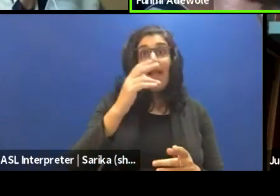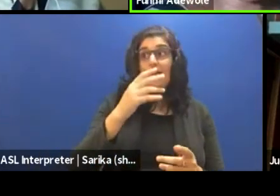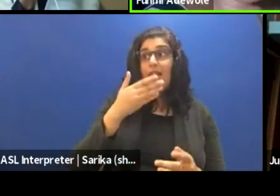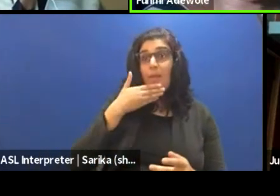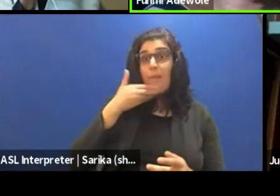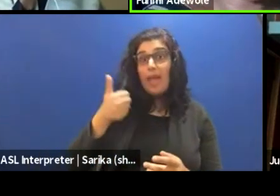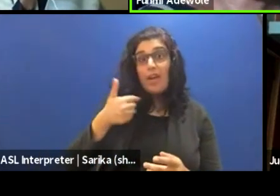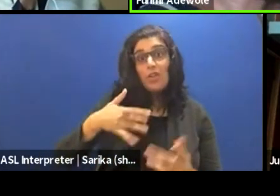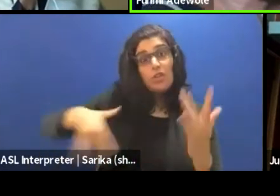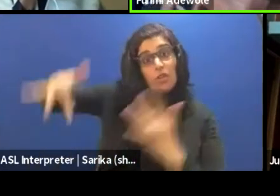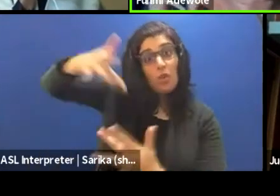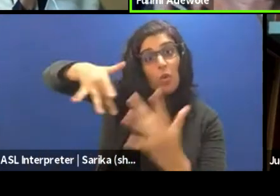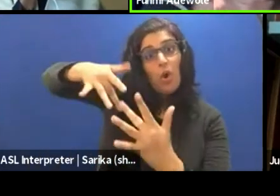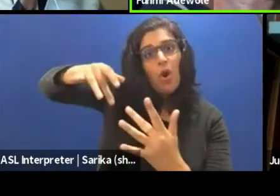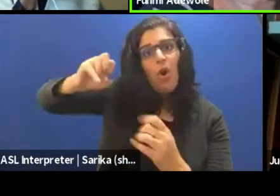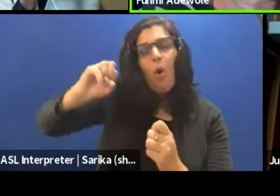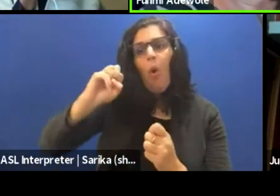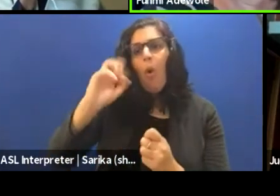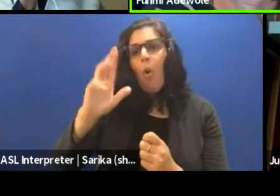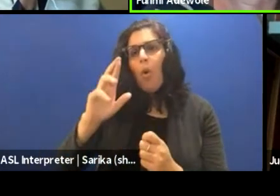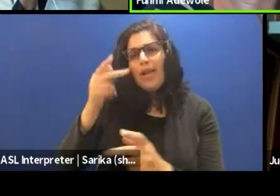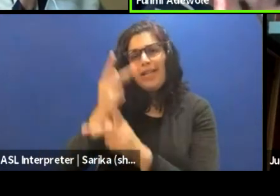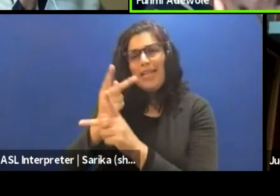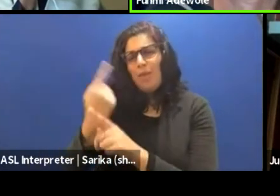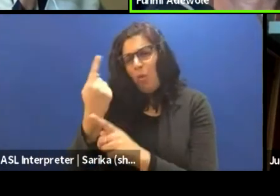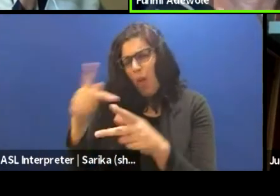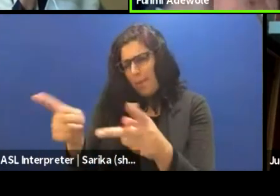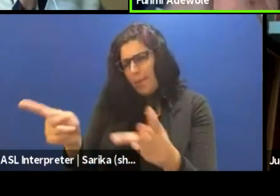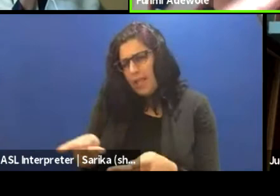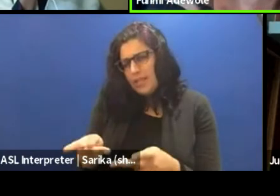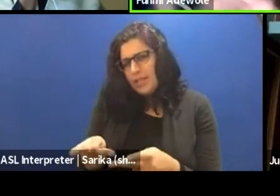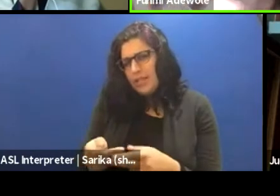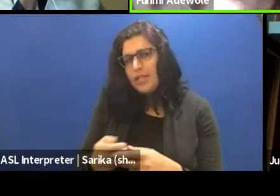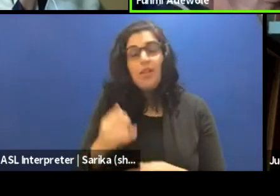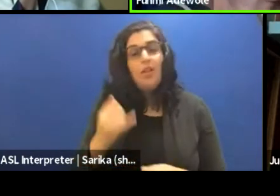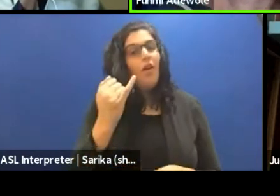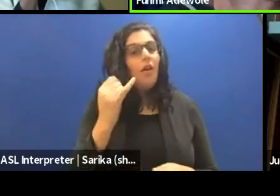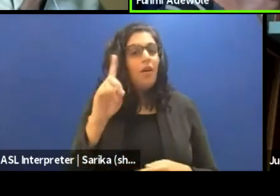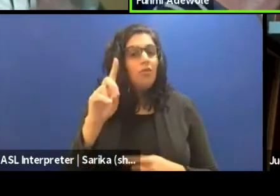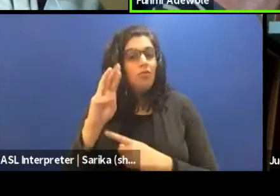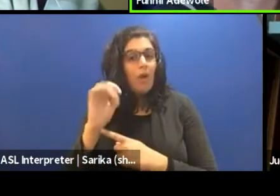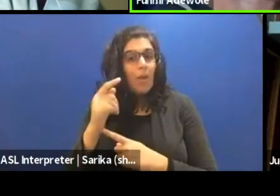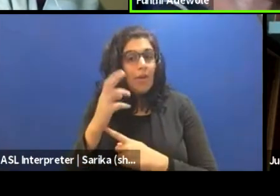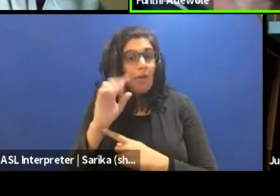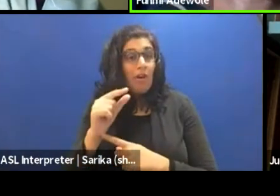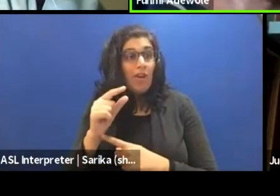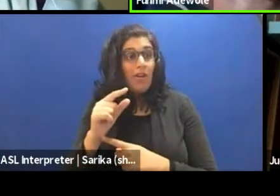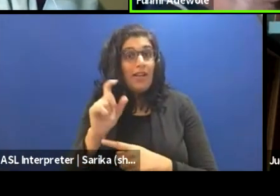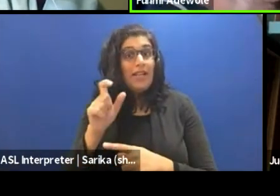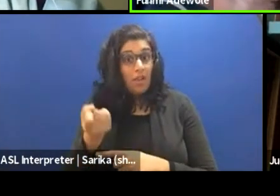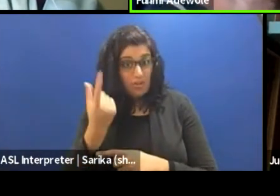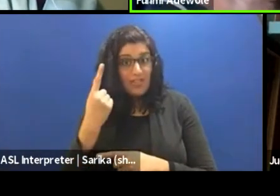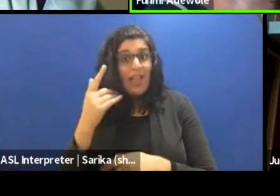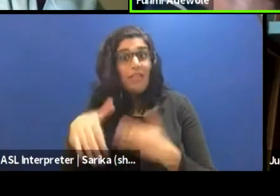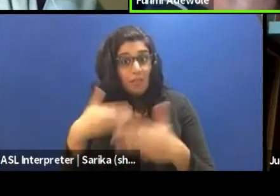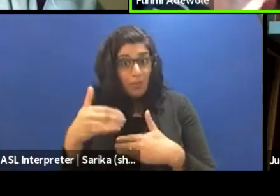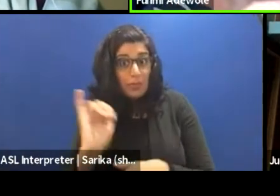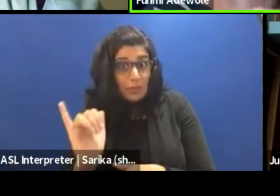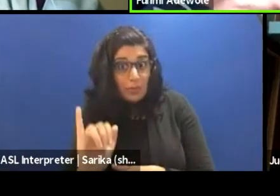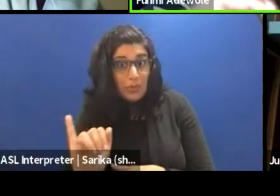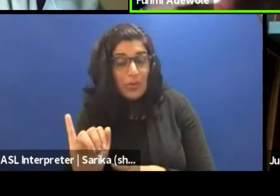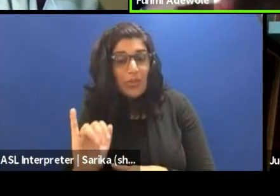a, in a place. So if the dramaturg sort of understands these processes too, so they're trying to